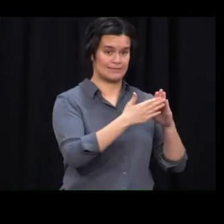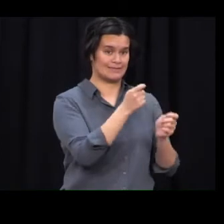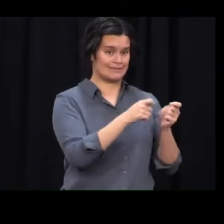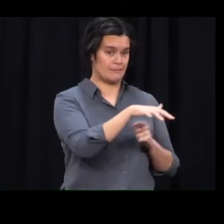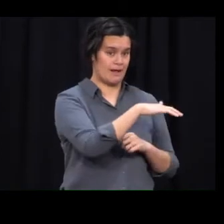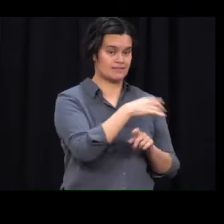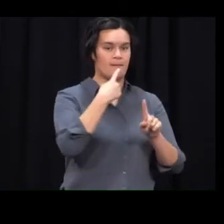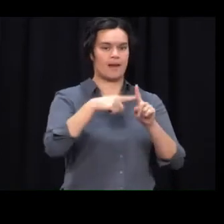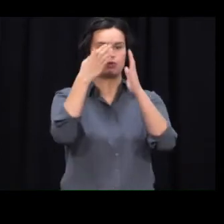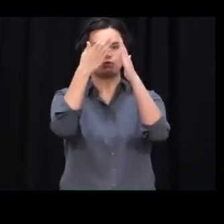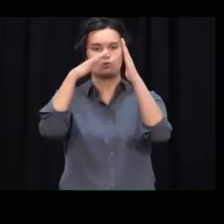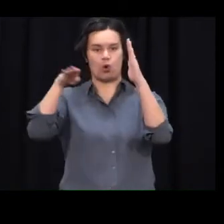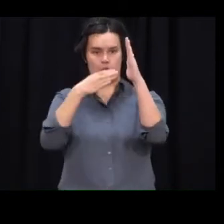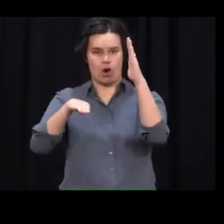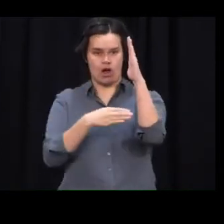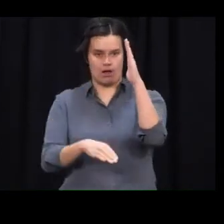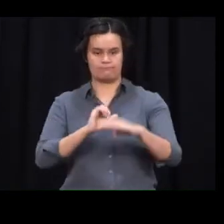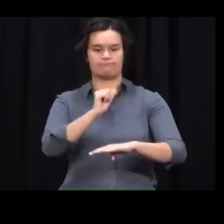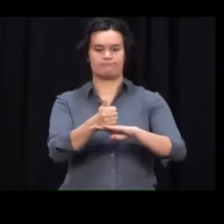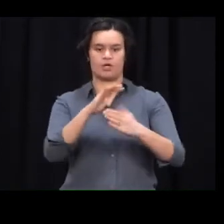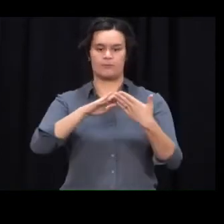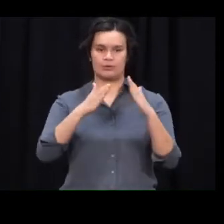at a location of interest.